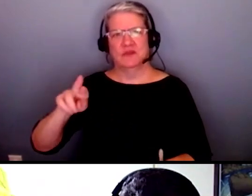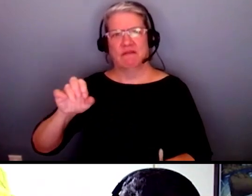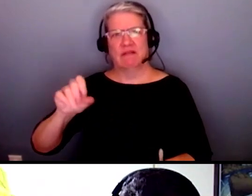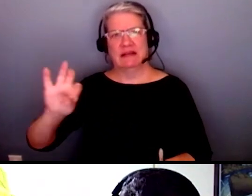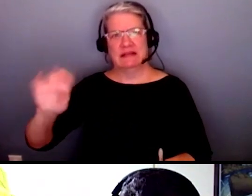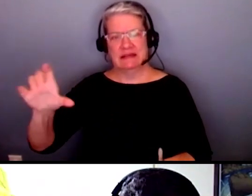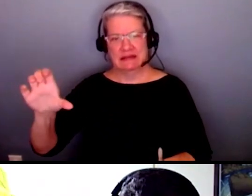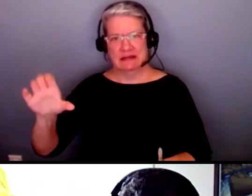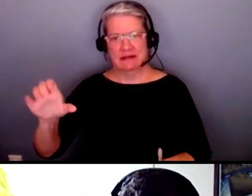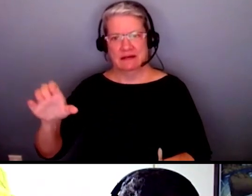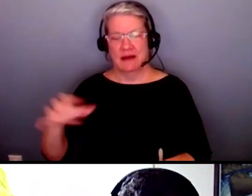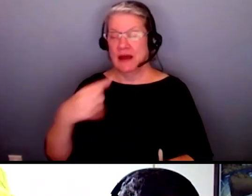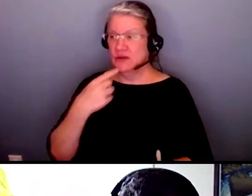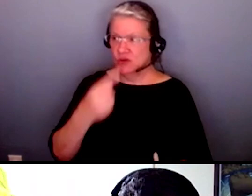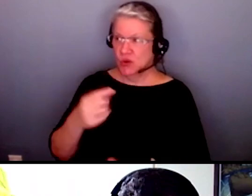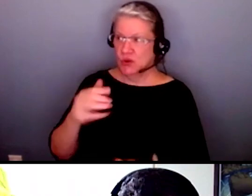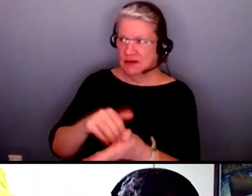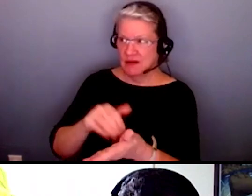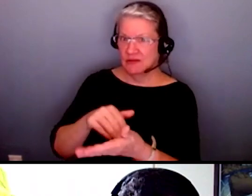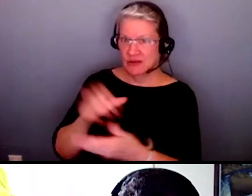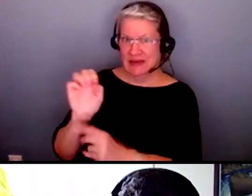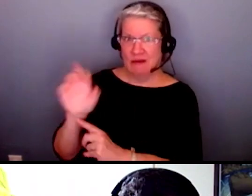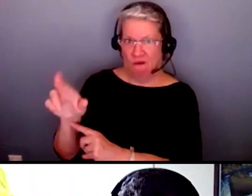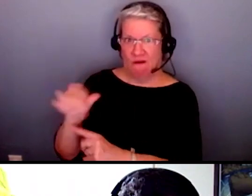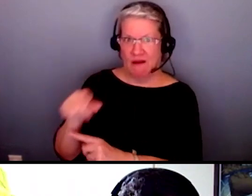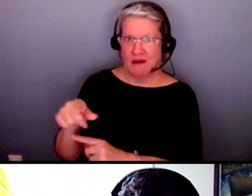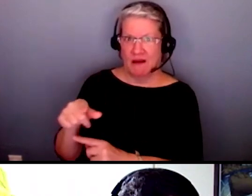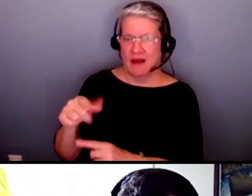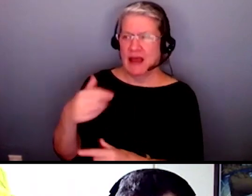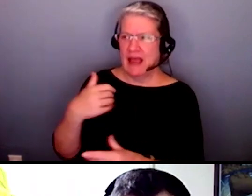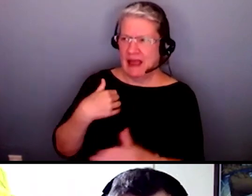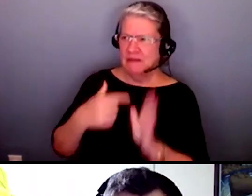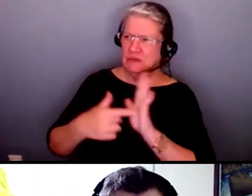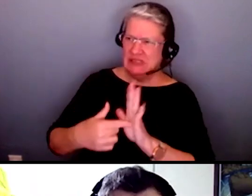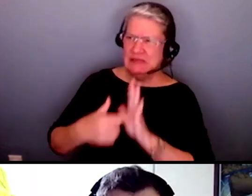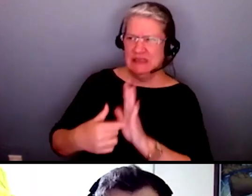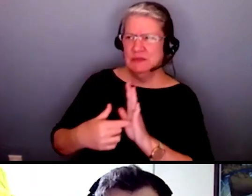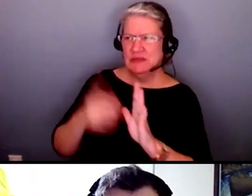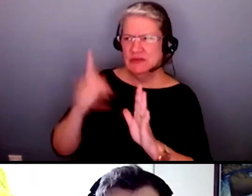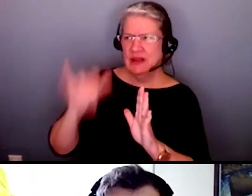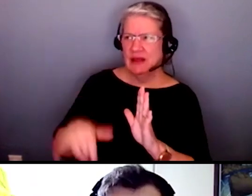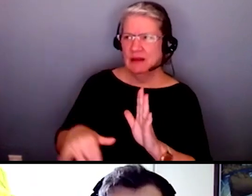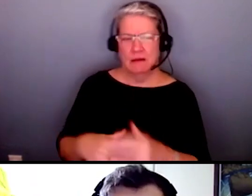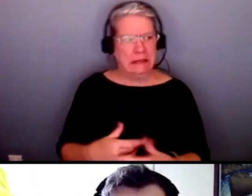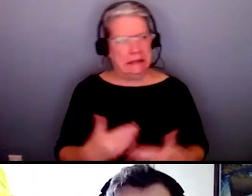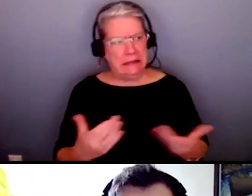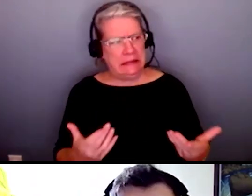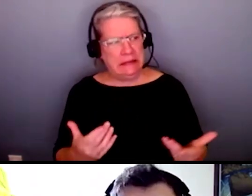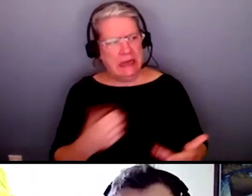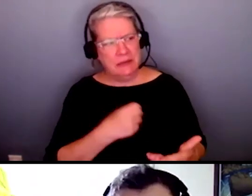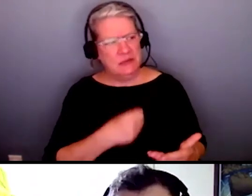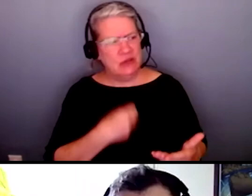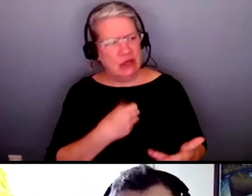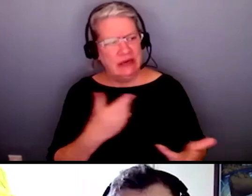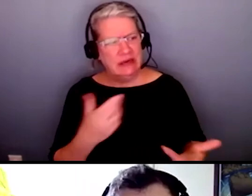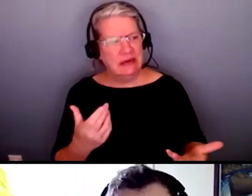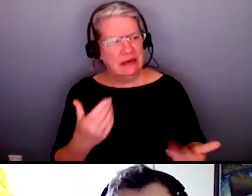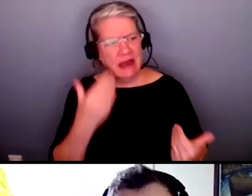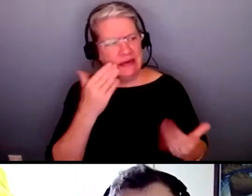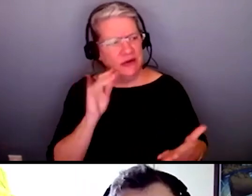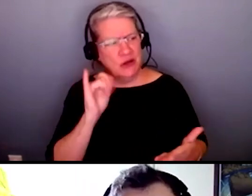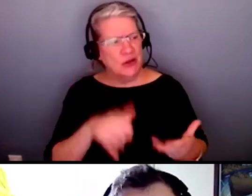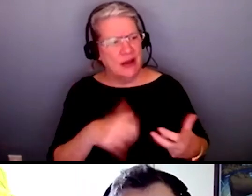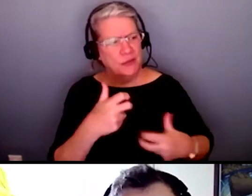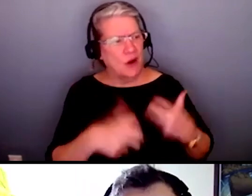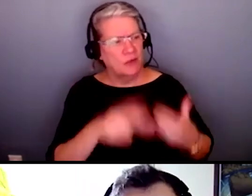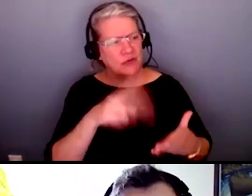room a physician that I was starting to have symptoms of this and he said I'm so sorry you have I didn't know you had trouble